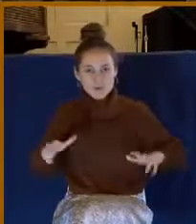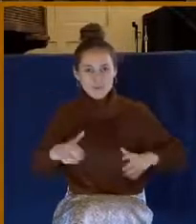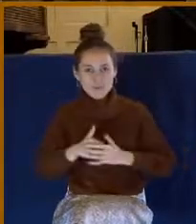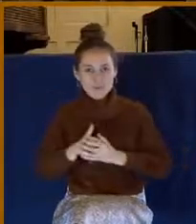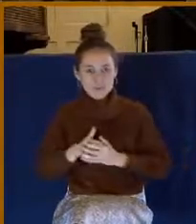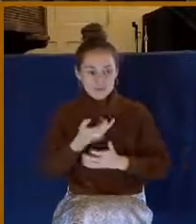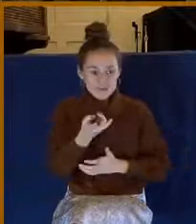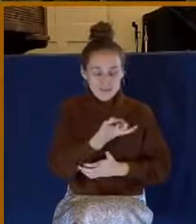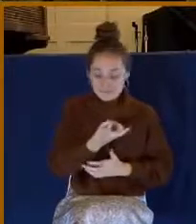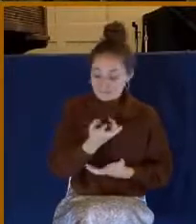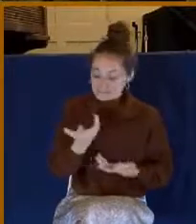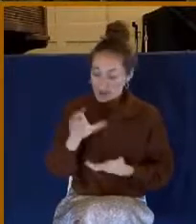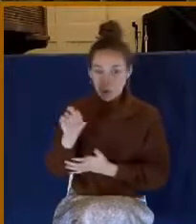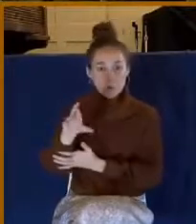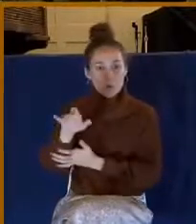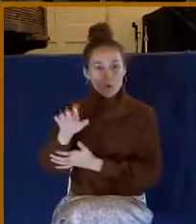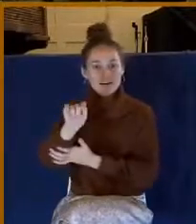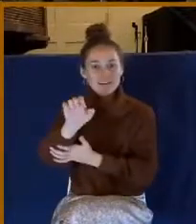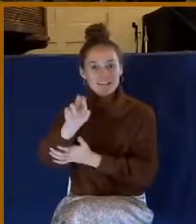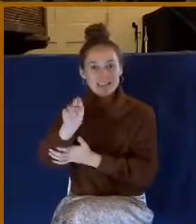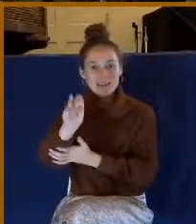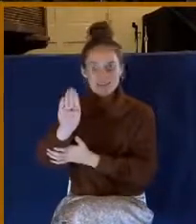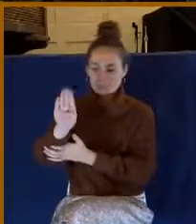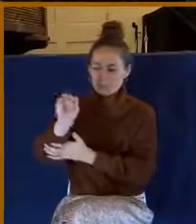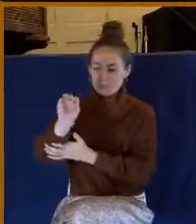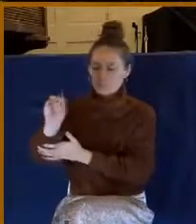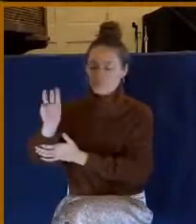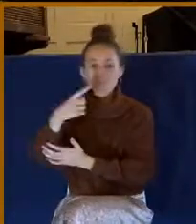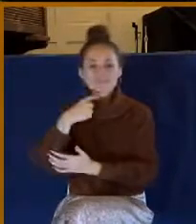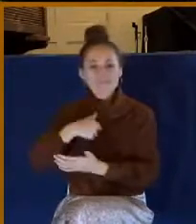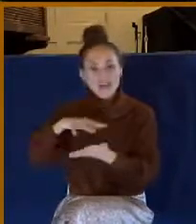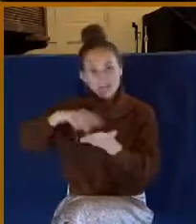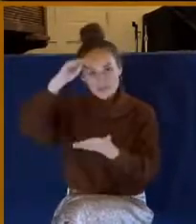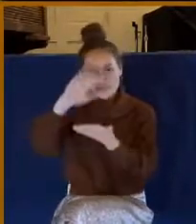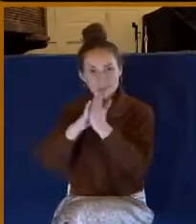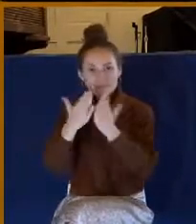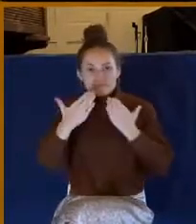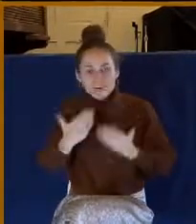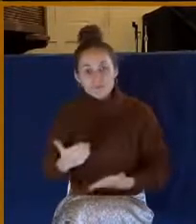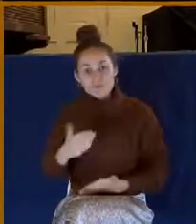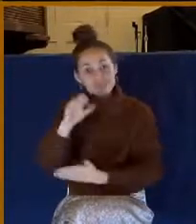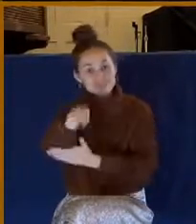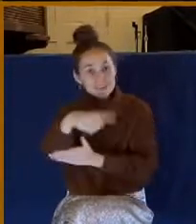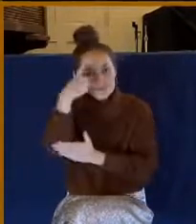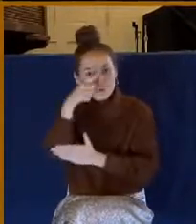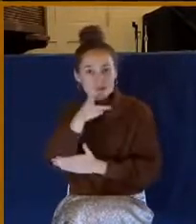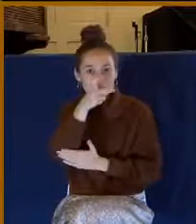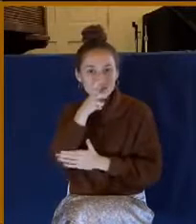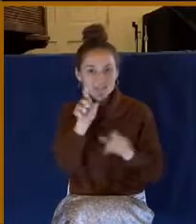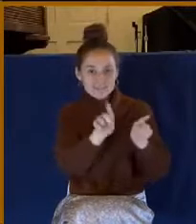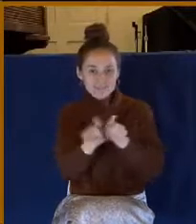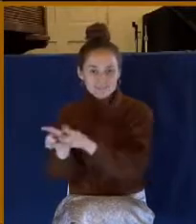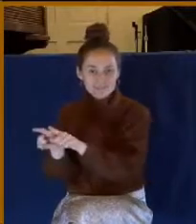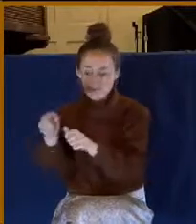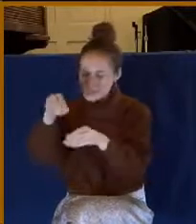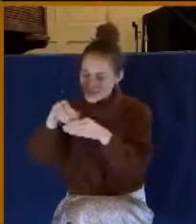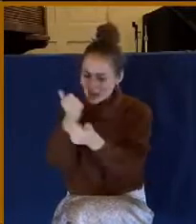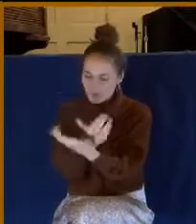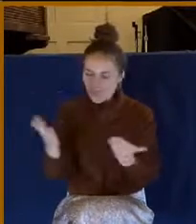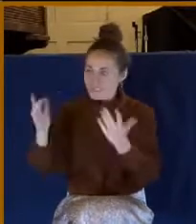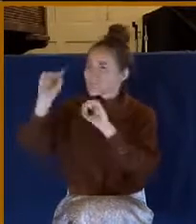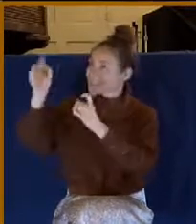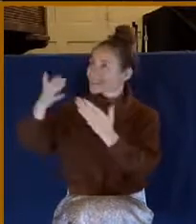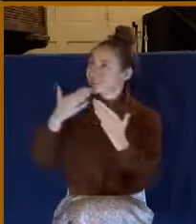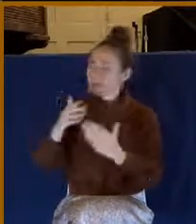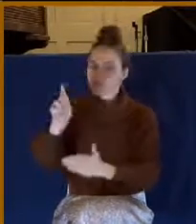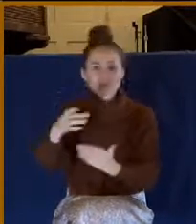I learned to be thankful for even those fleas. In everything, give thanks. We ought to be thankful for